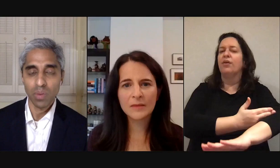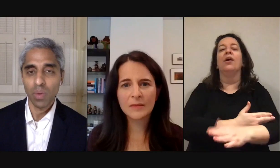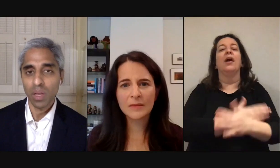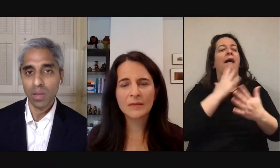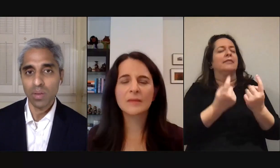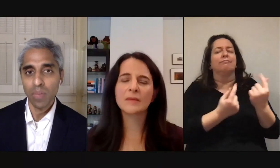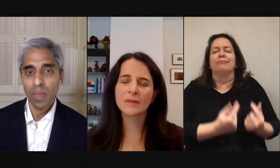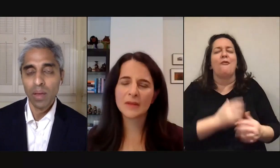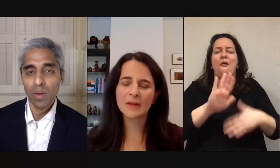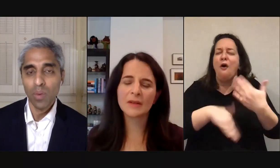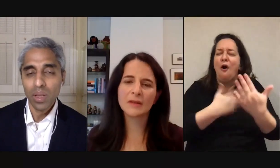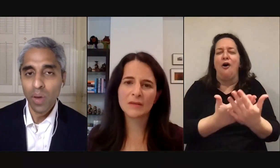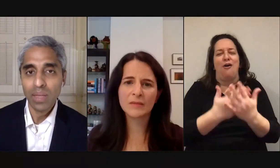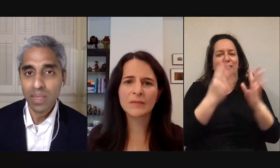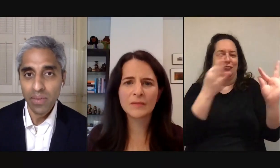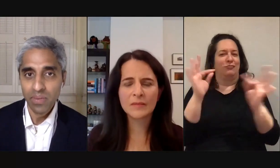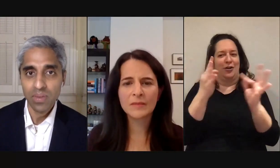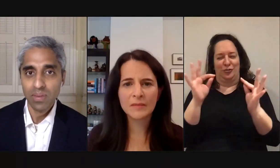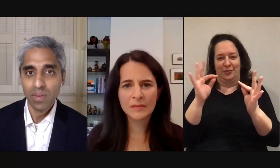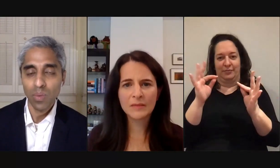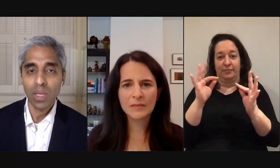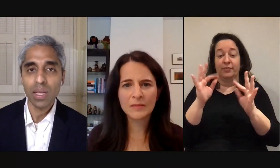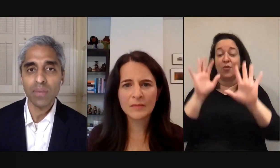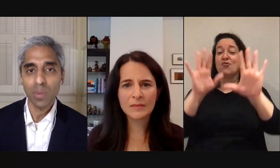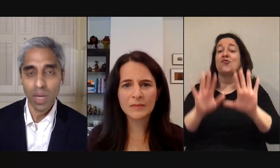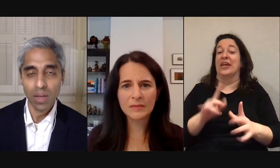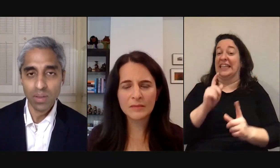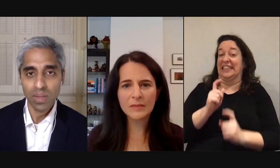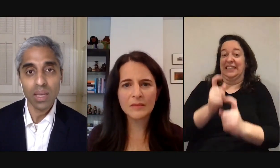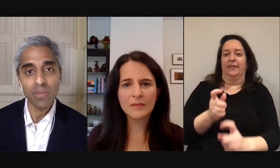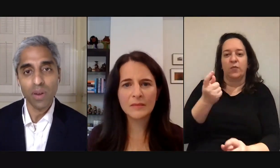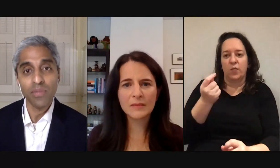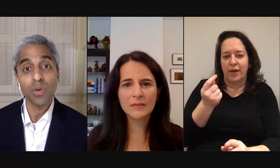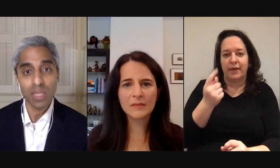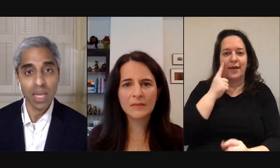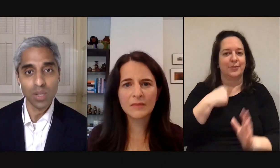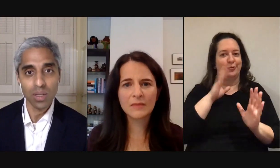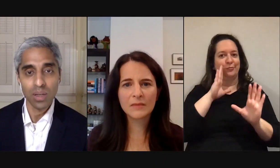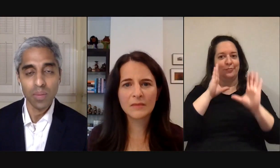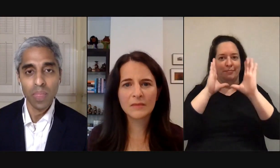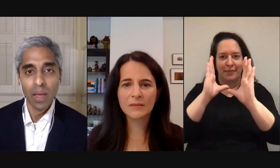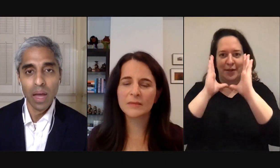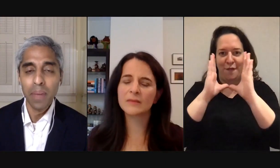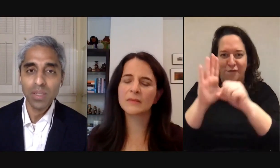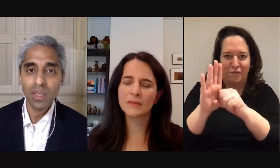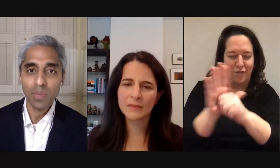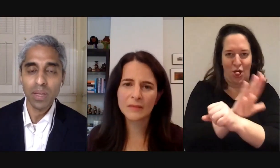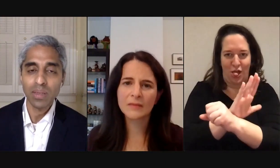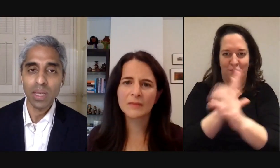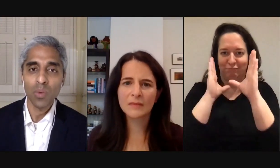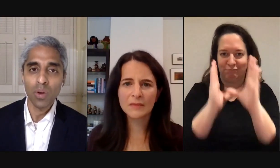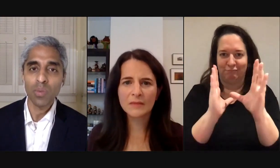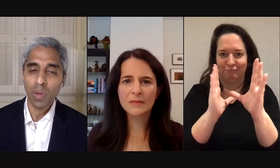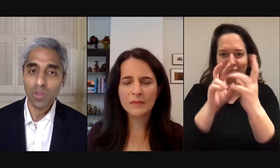when we're with others one of the greatest gifts that we can give someone else is the gift of our full attention i mentioned